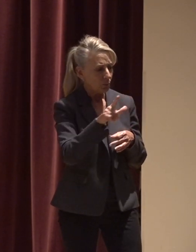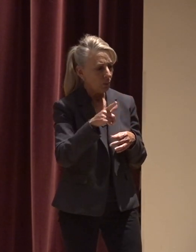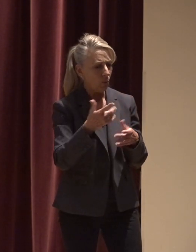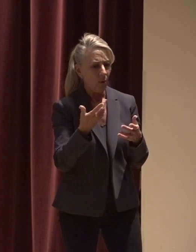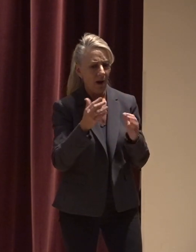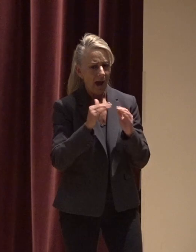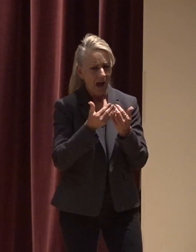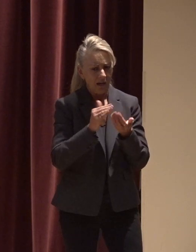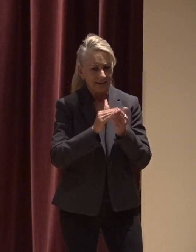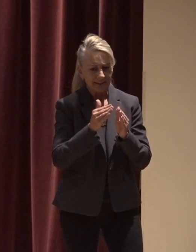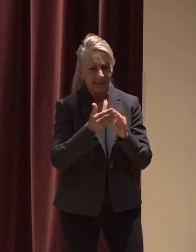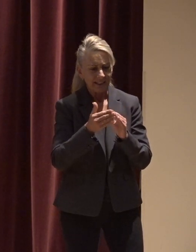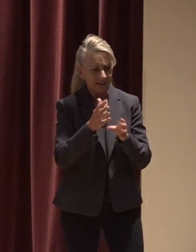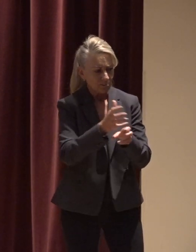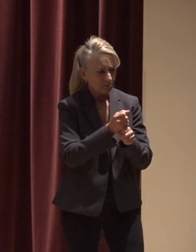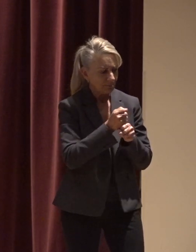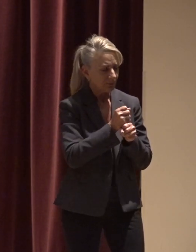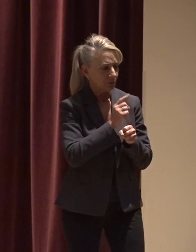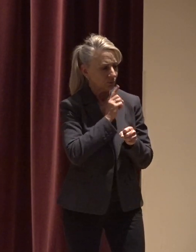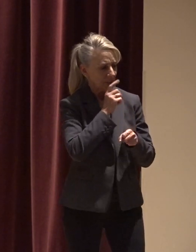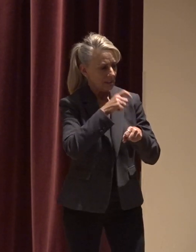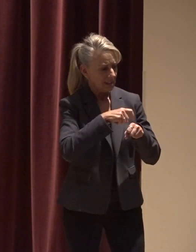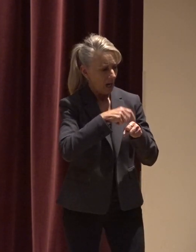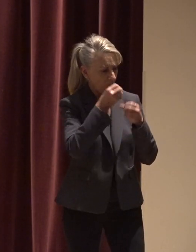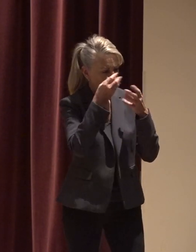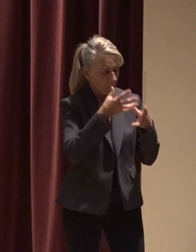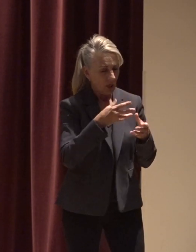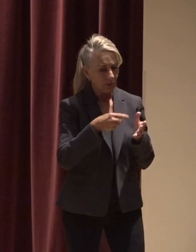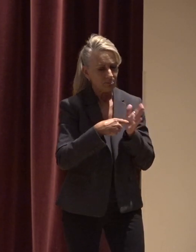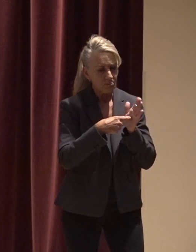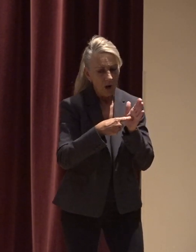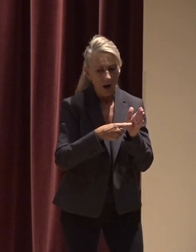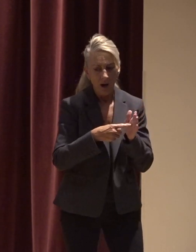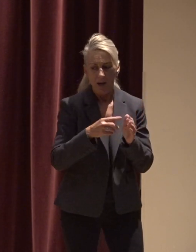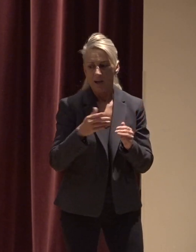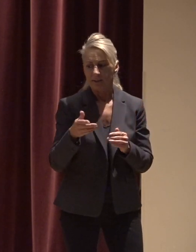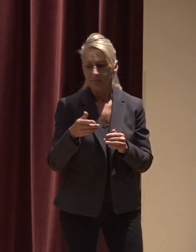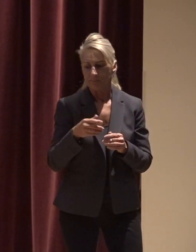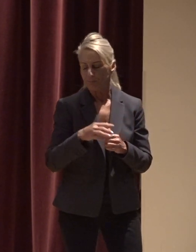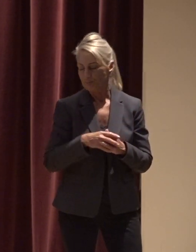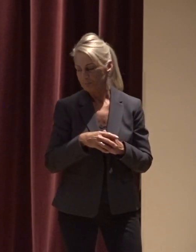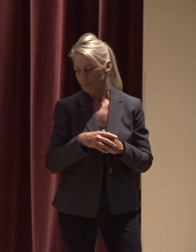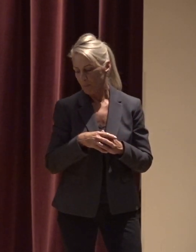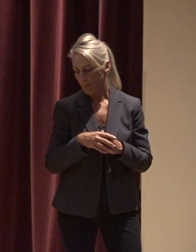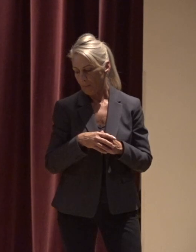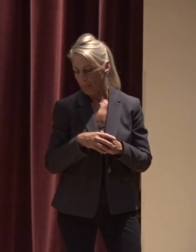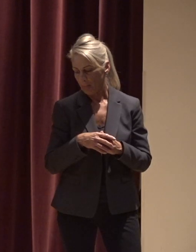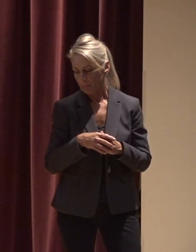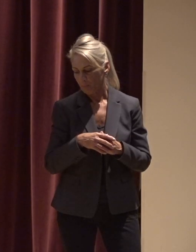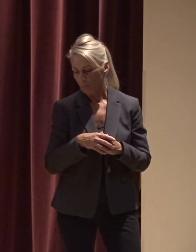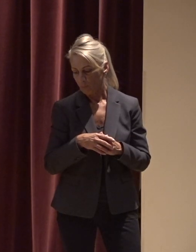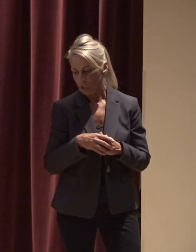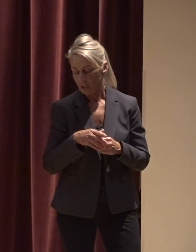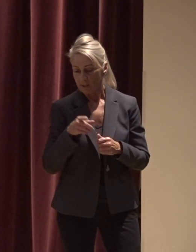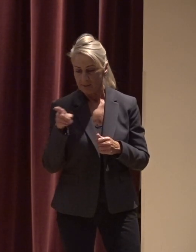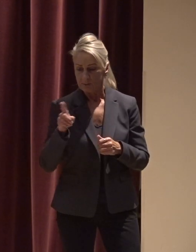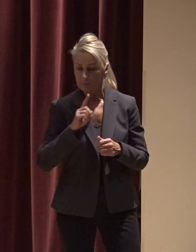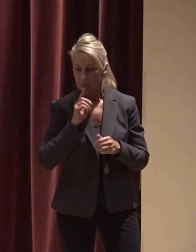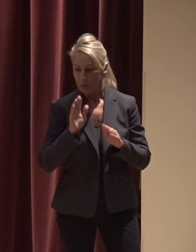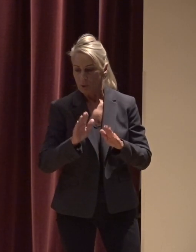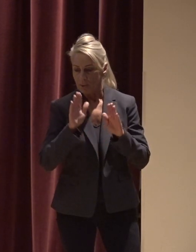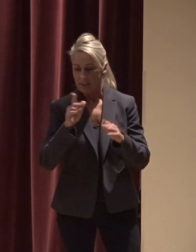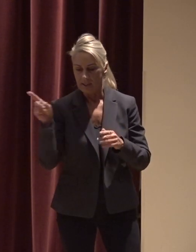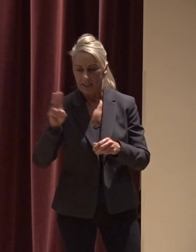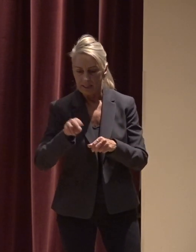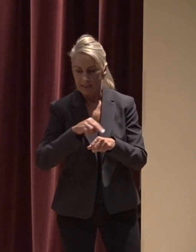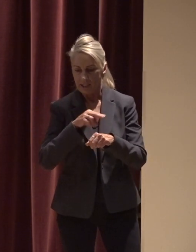real-time data and the models developed to assist in forecasting both rainfall and stream levels following Justin is gray wolf who is